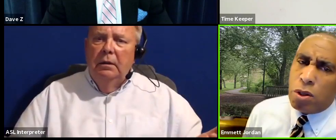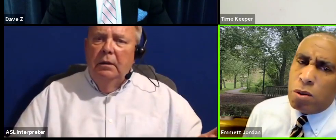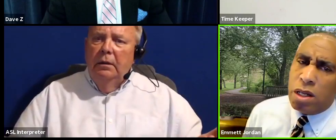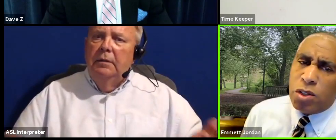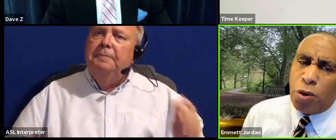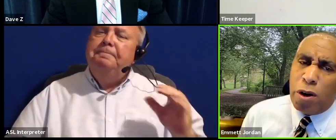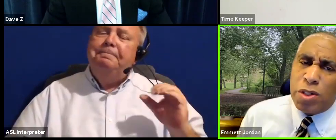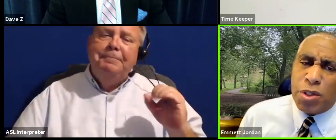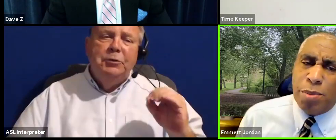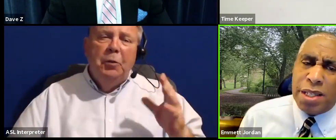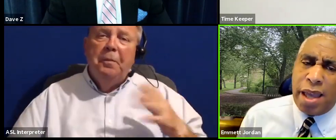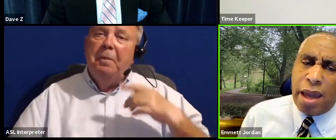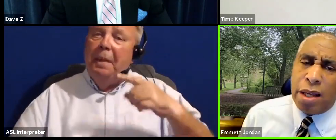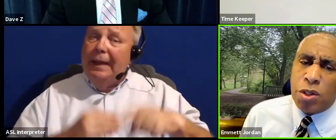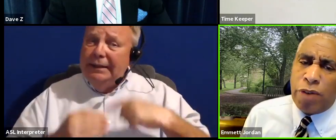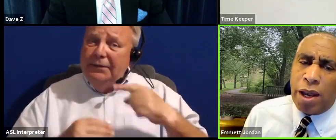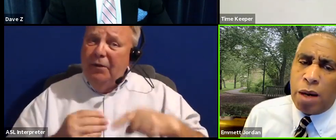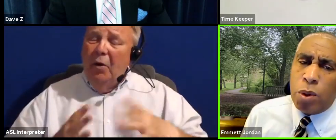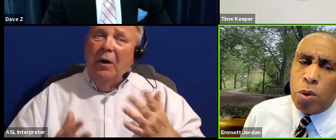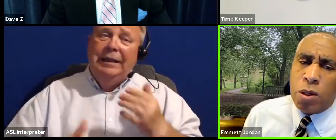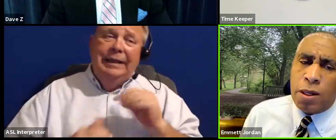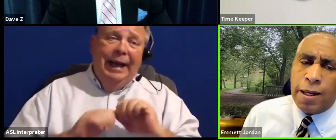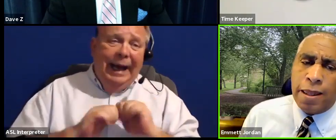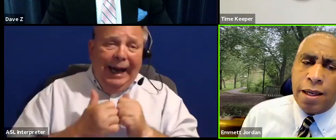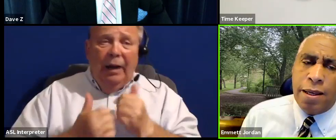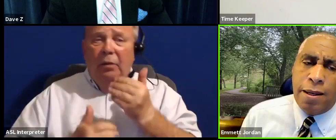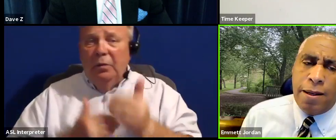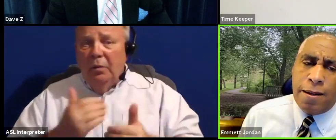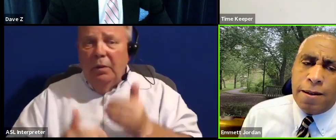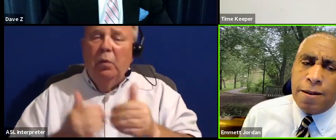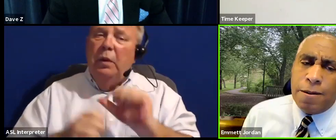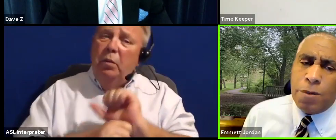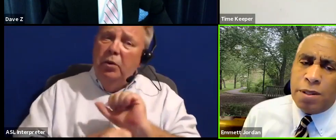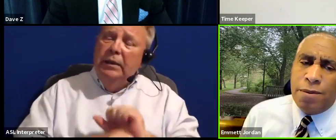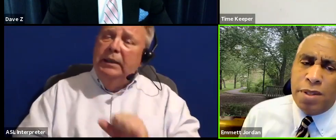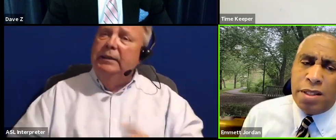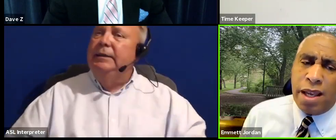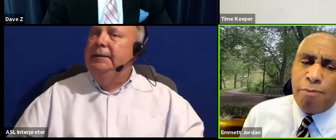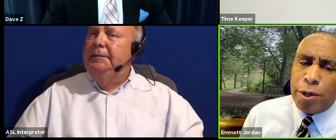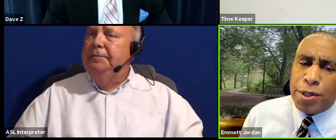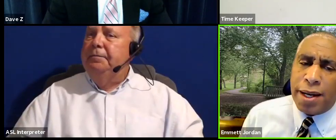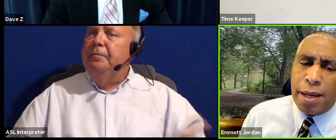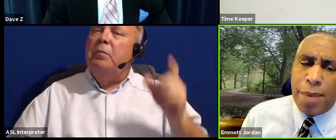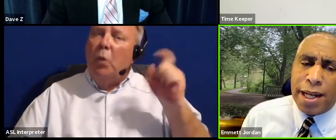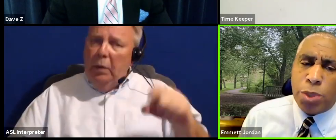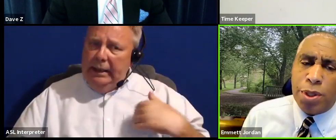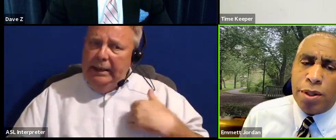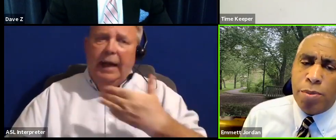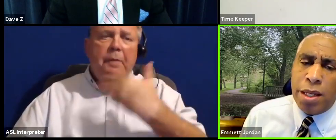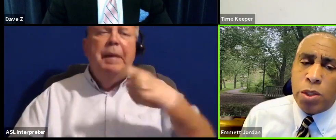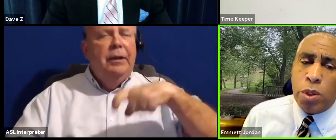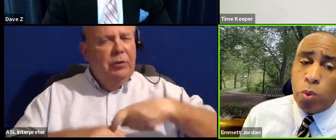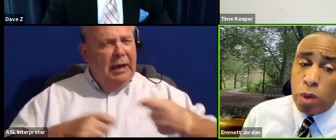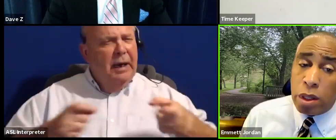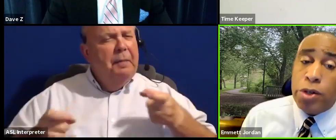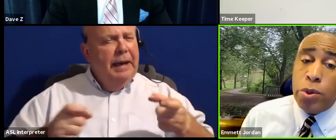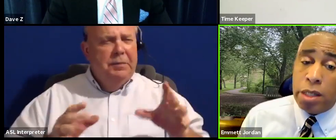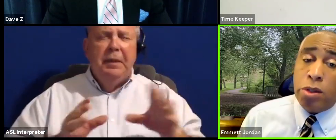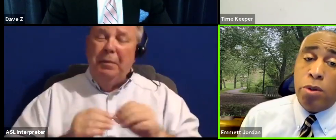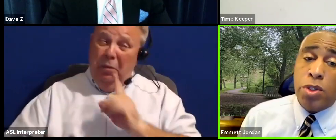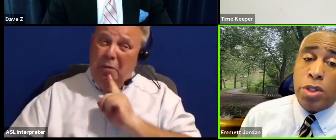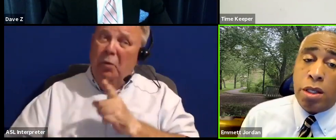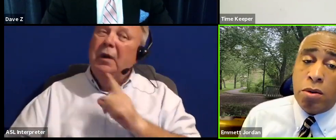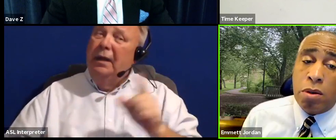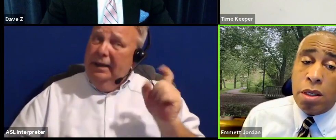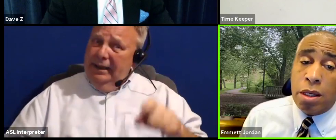So as far as the mechanics of how we work, I think we need to have better time management of the meetings. We really do